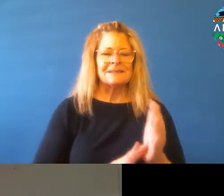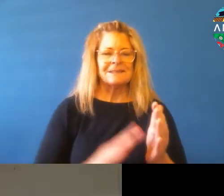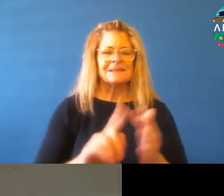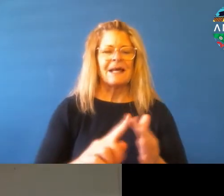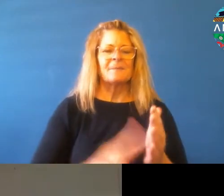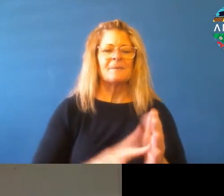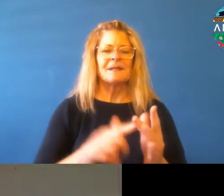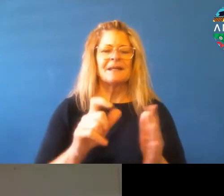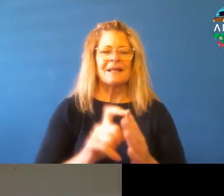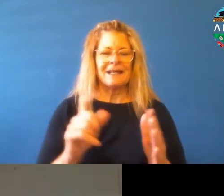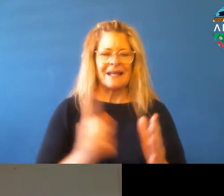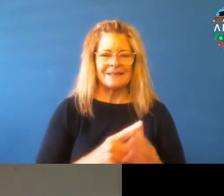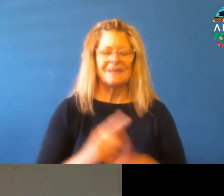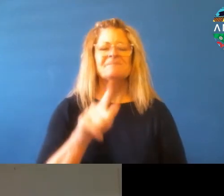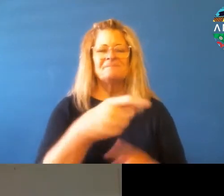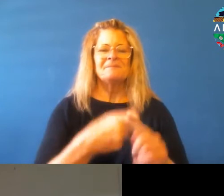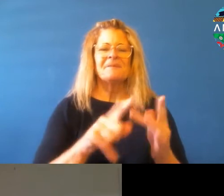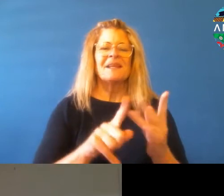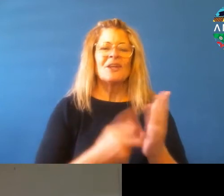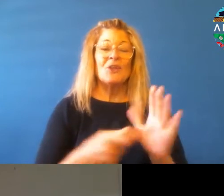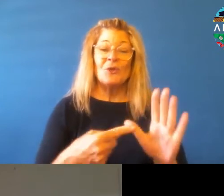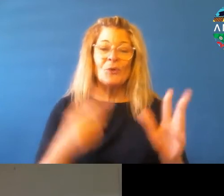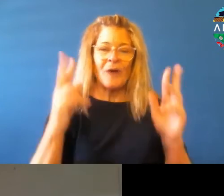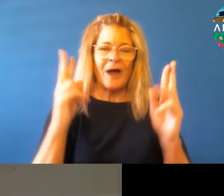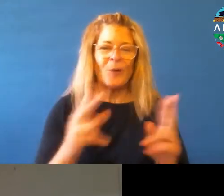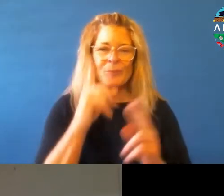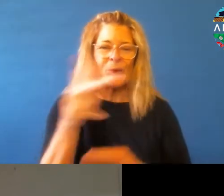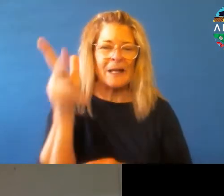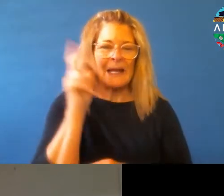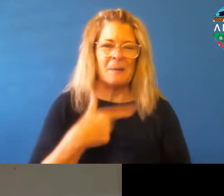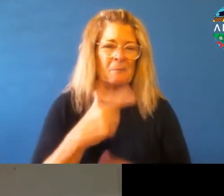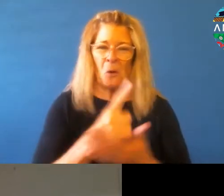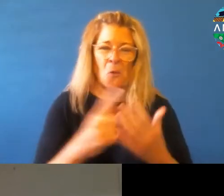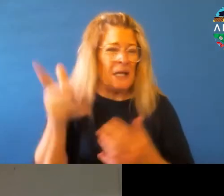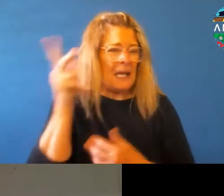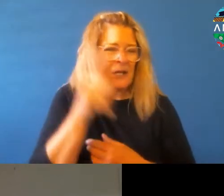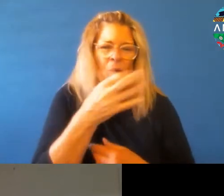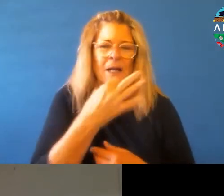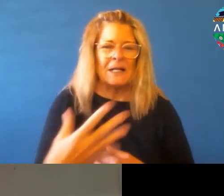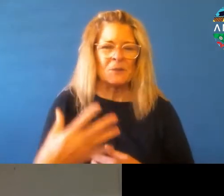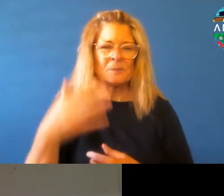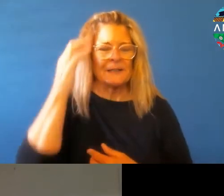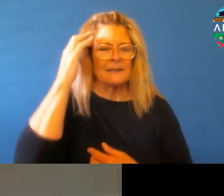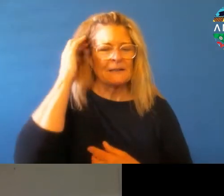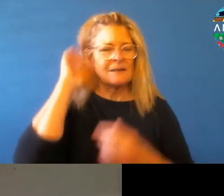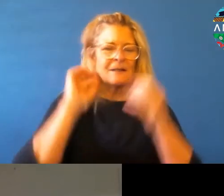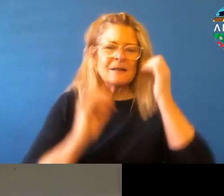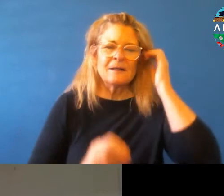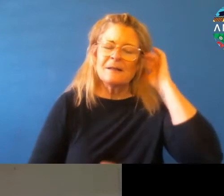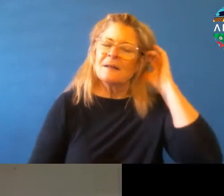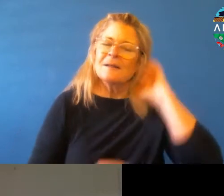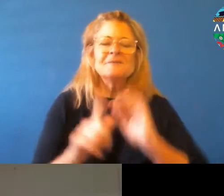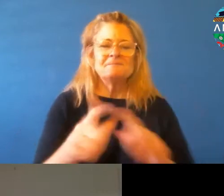Kiora, kiora, kiora, Dan, and I hope you can hear me. Can I barely hear you? And, um, kiora to